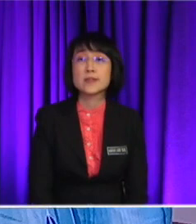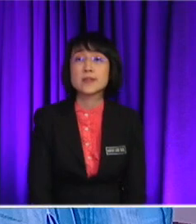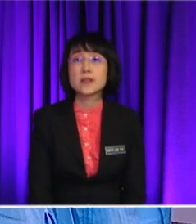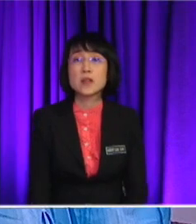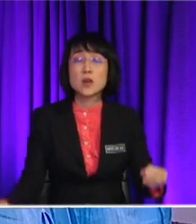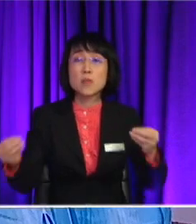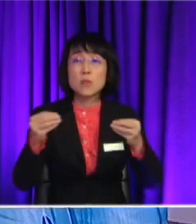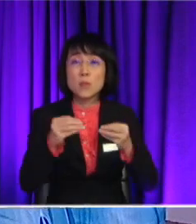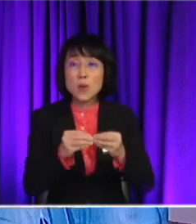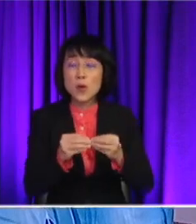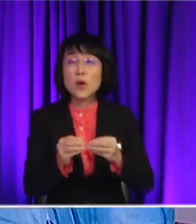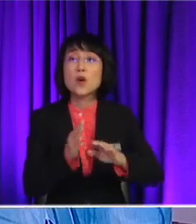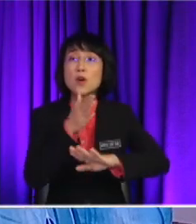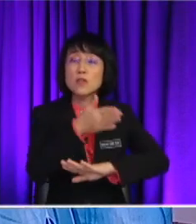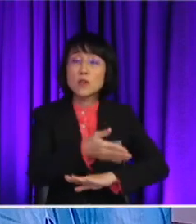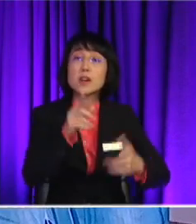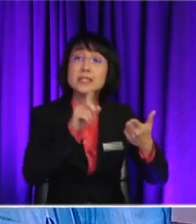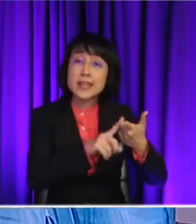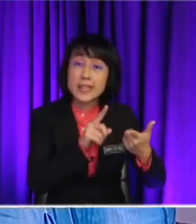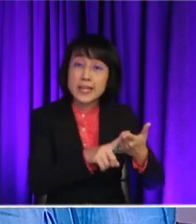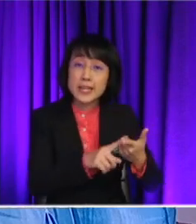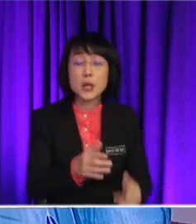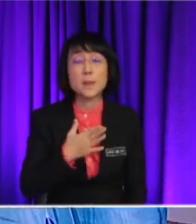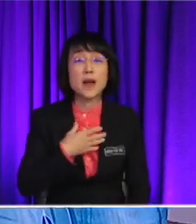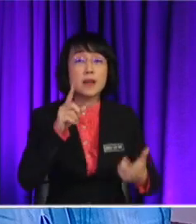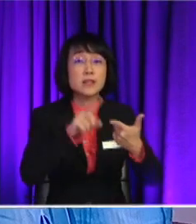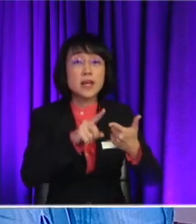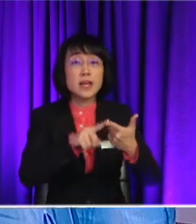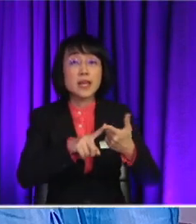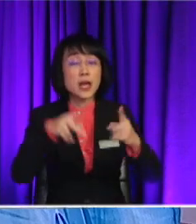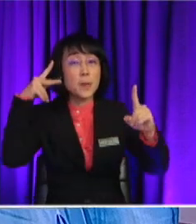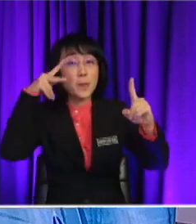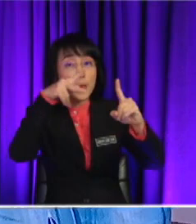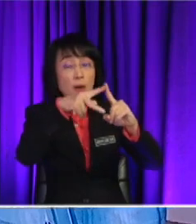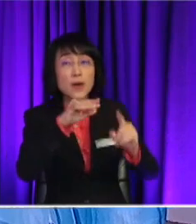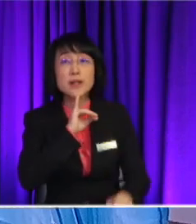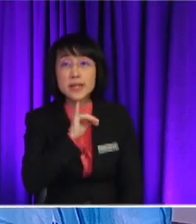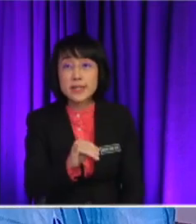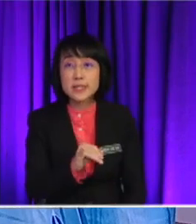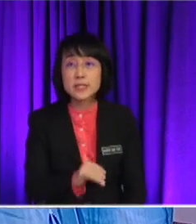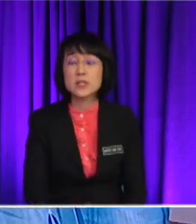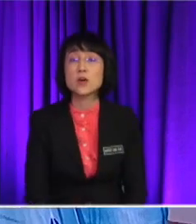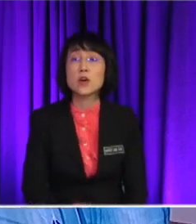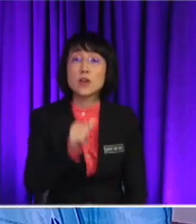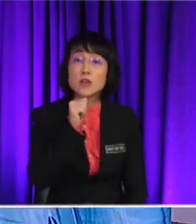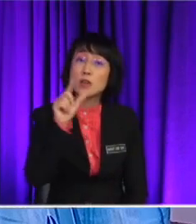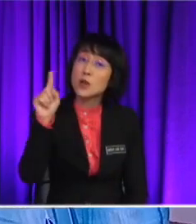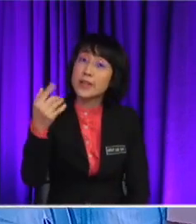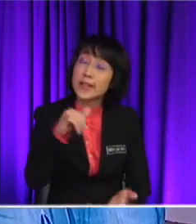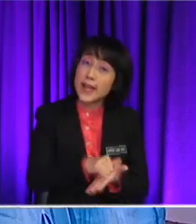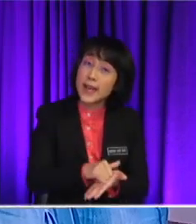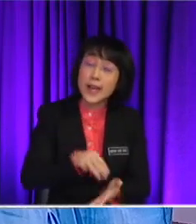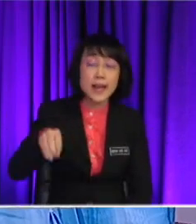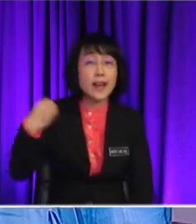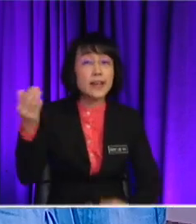Moreover Or you can say secondly My second point is Or you can talk about not only that Other than that